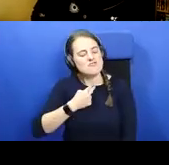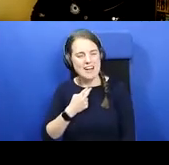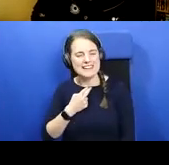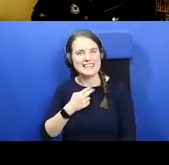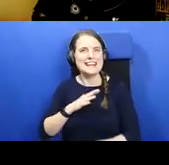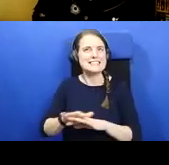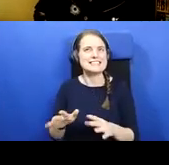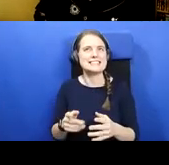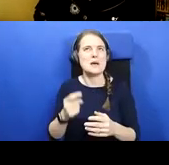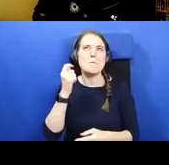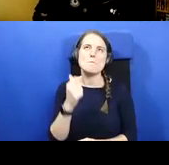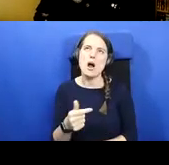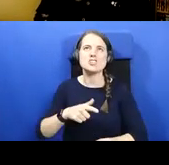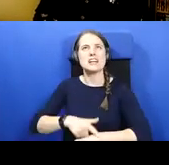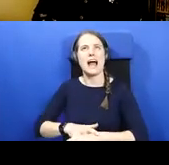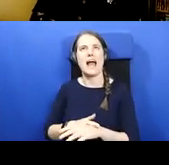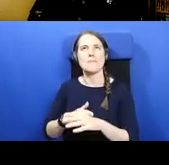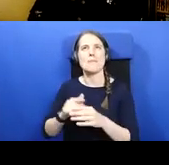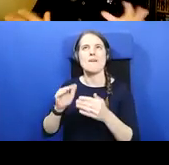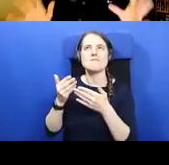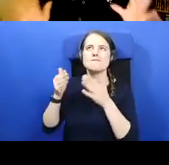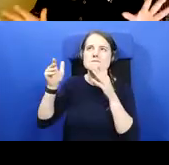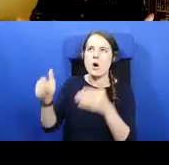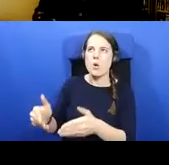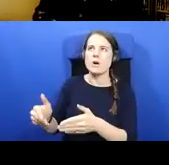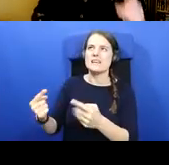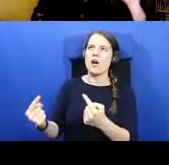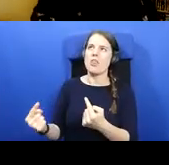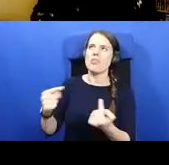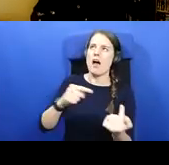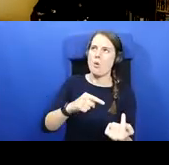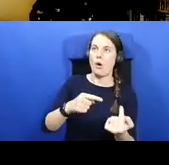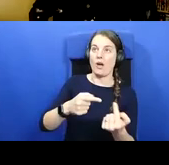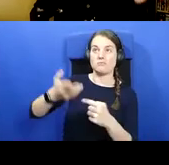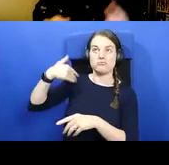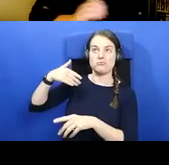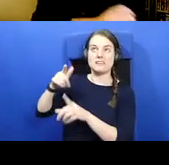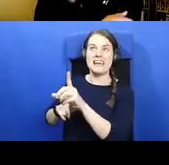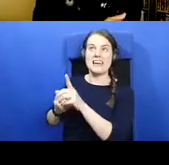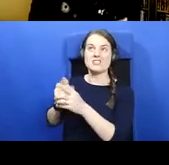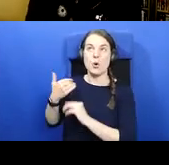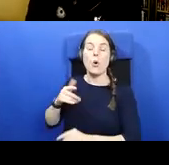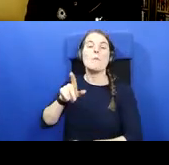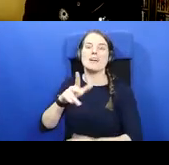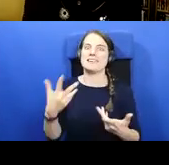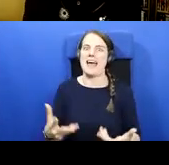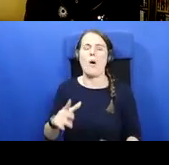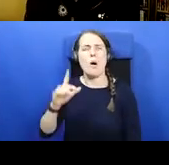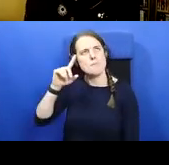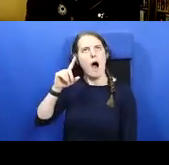on as I should have done years ago. But like, there's nothing like the zeal of the converted when it comes to this.